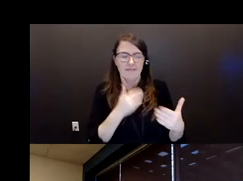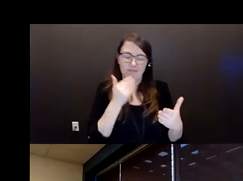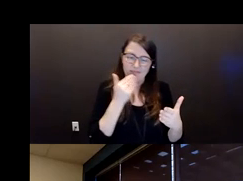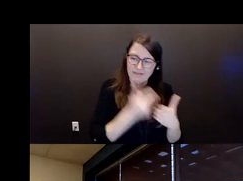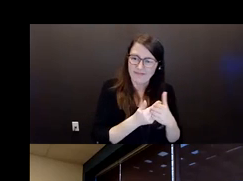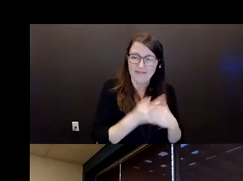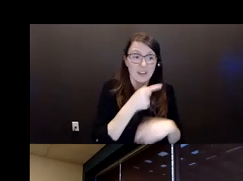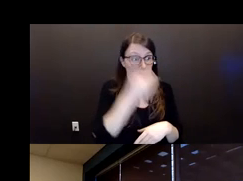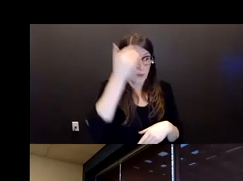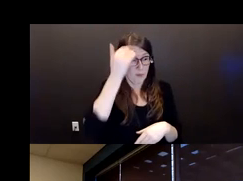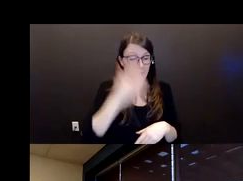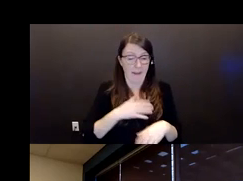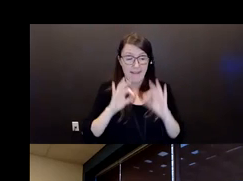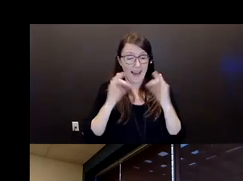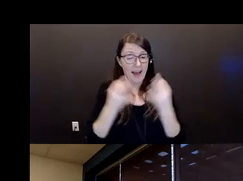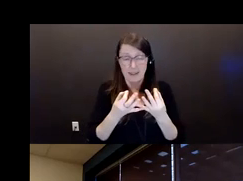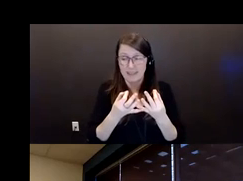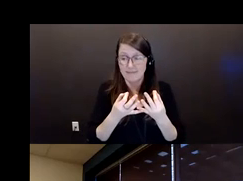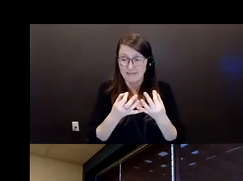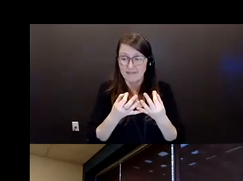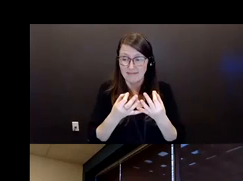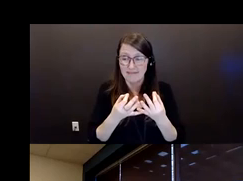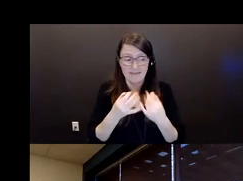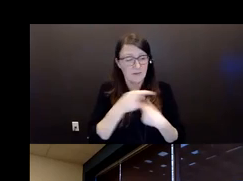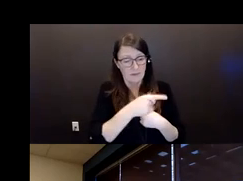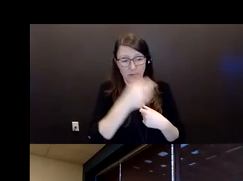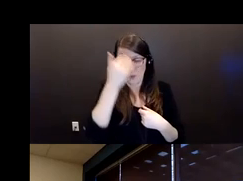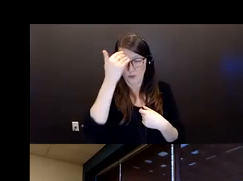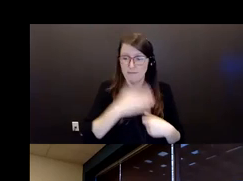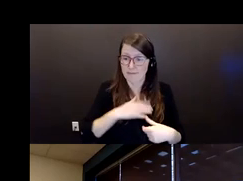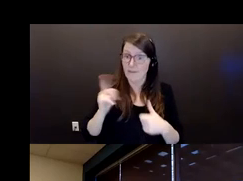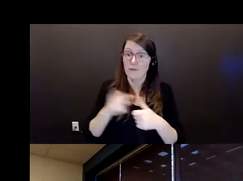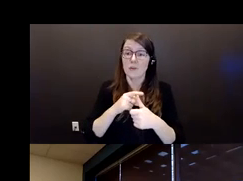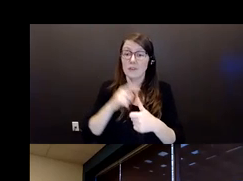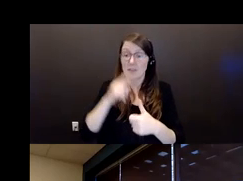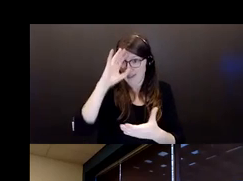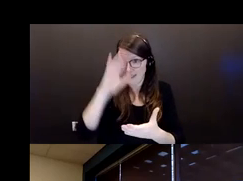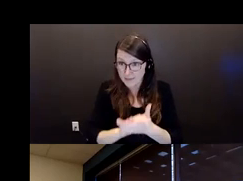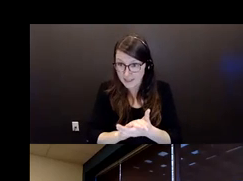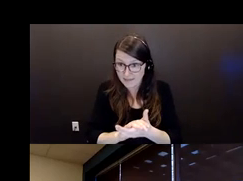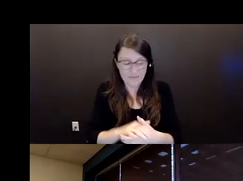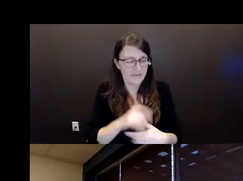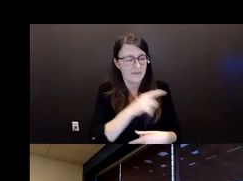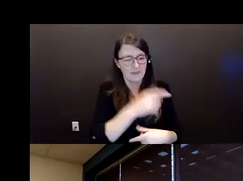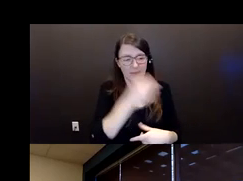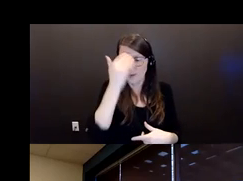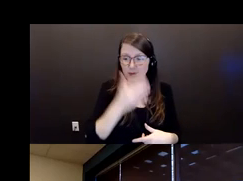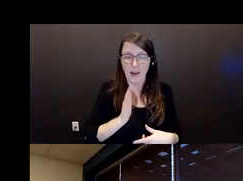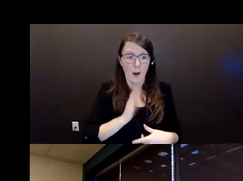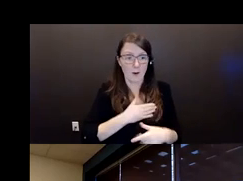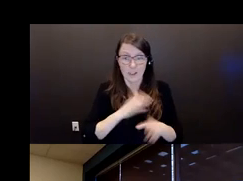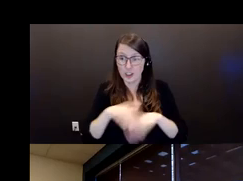my family well, she knew the, my first husband very well, knew our children well, and